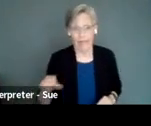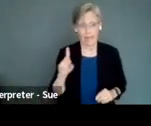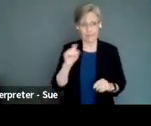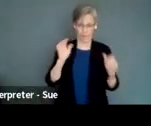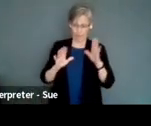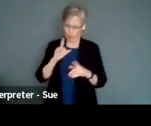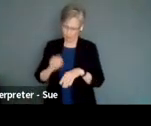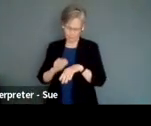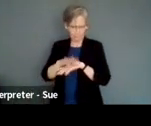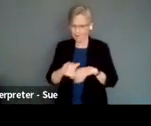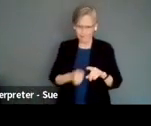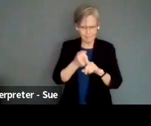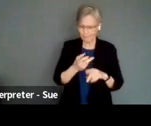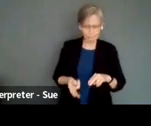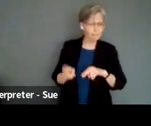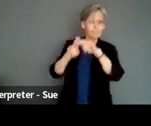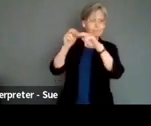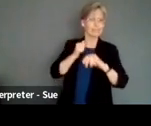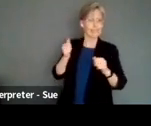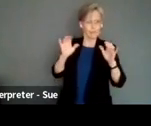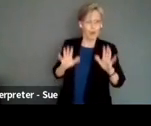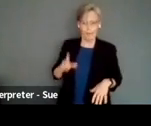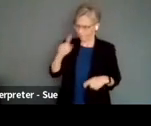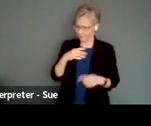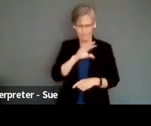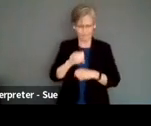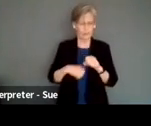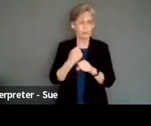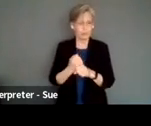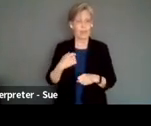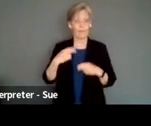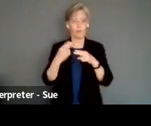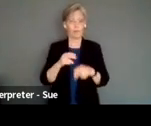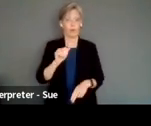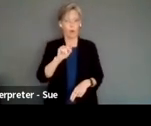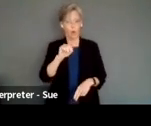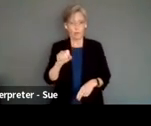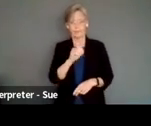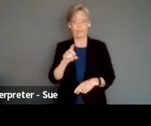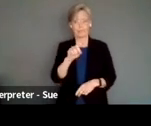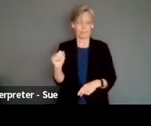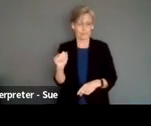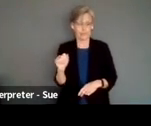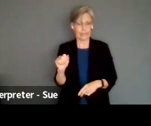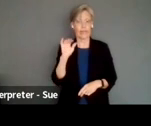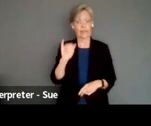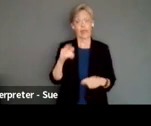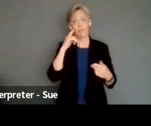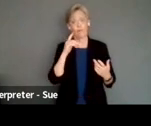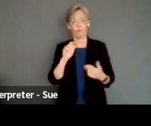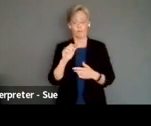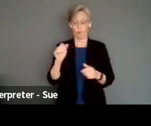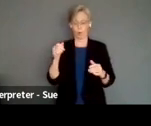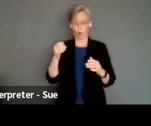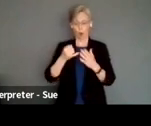this for 50 years now. So basically, you also have this practice here called arts and disability. And those are for artists, period.